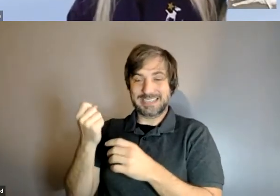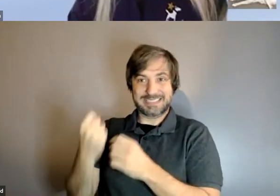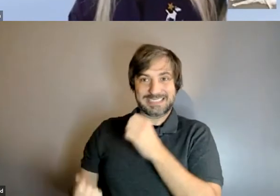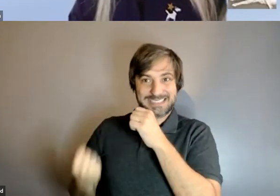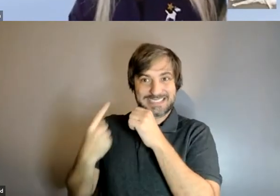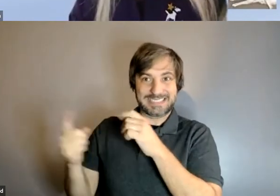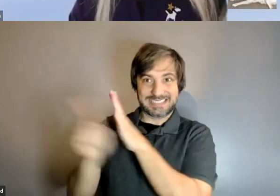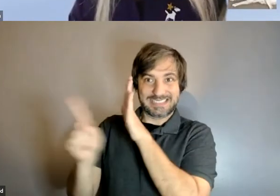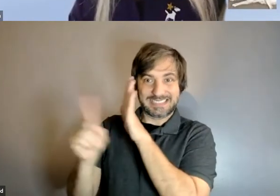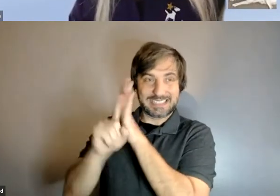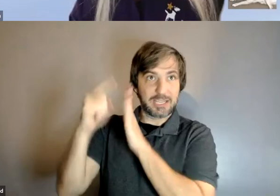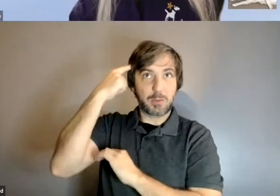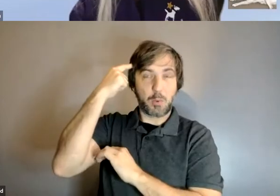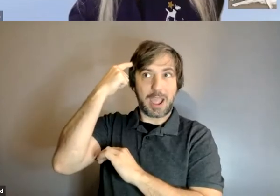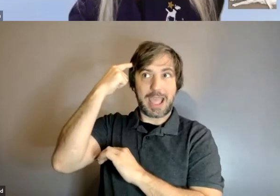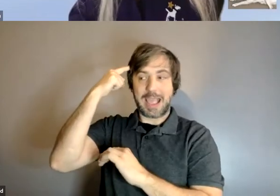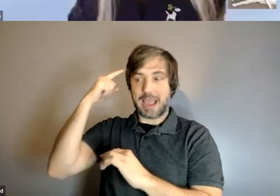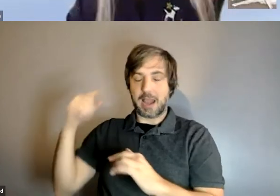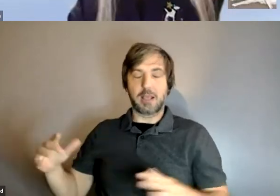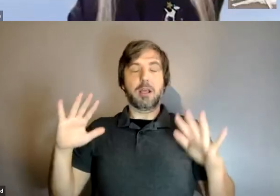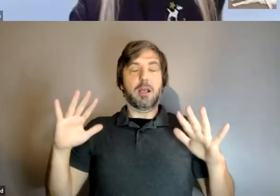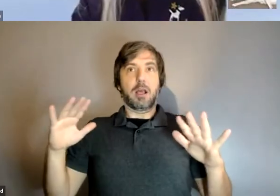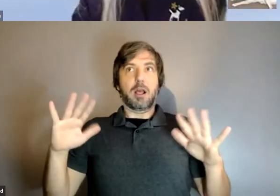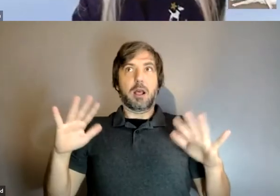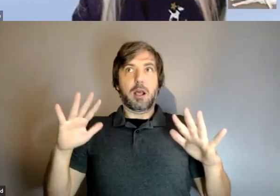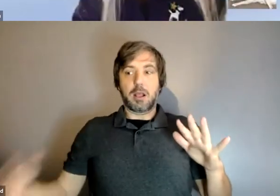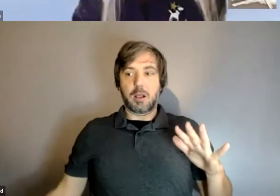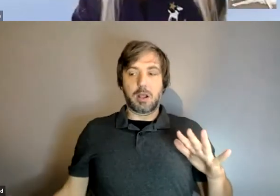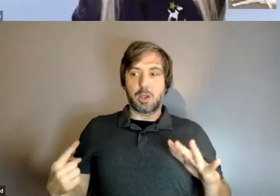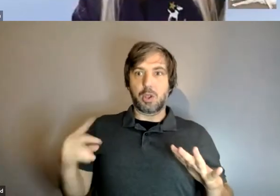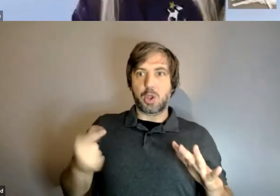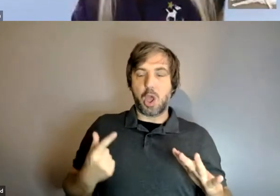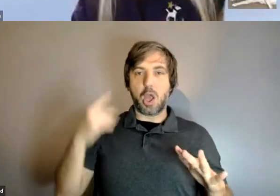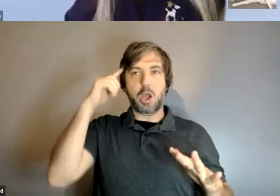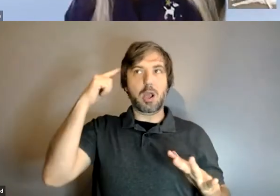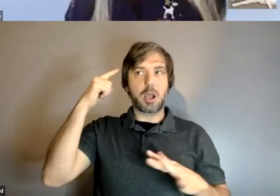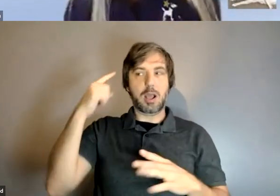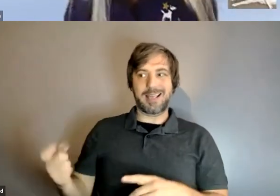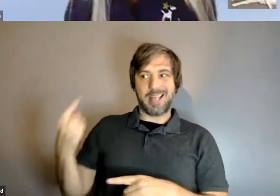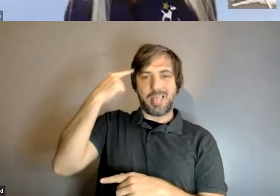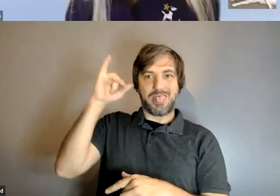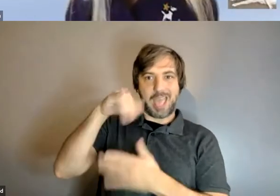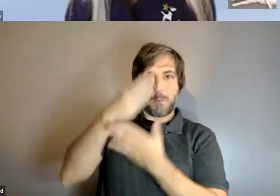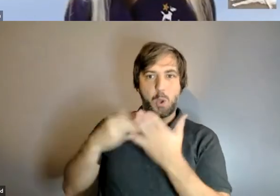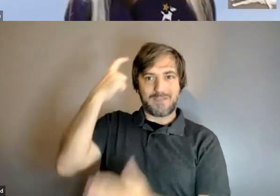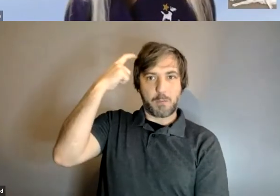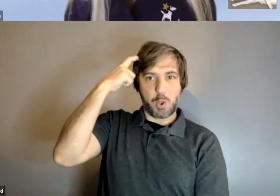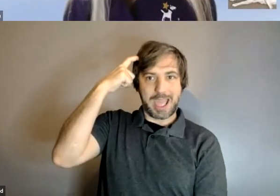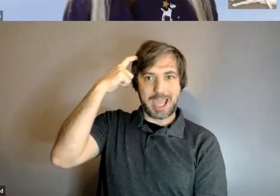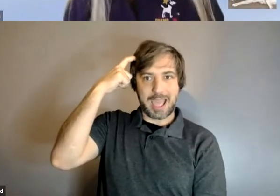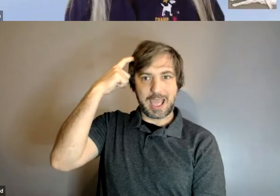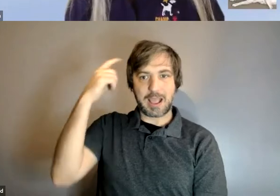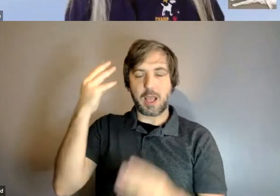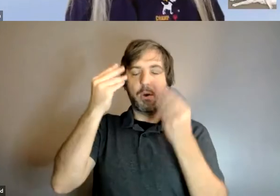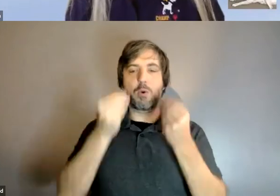you're able to stay in frontal lobe and stay in reasoning and logic this helps people who suffer from ptsd who suffer